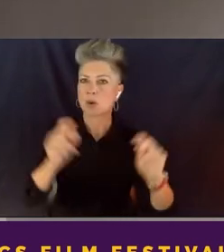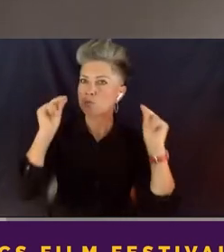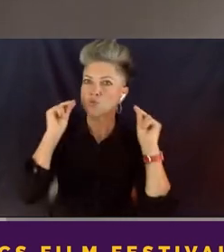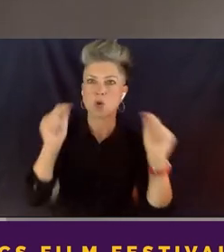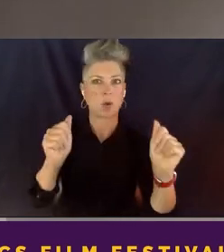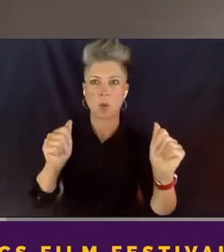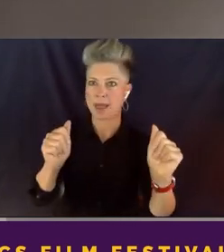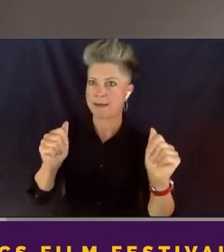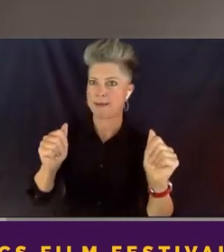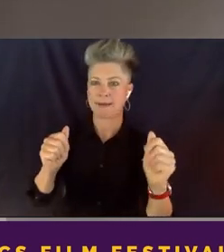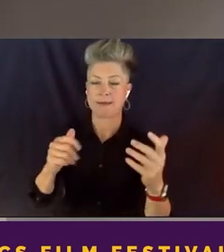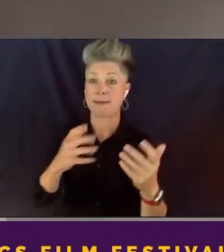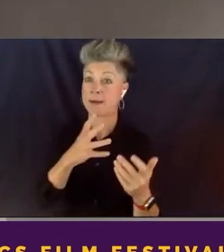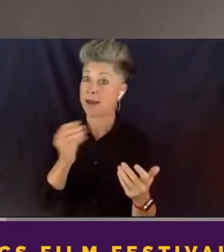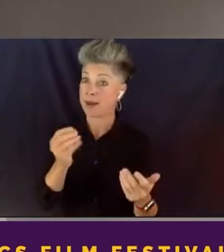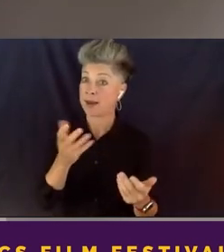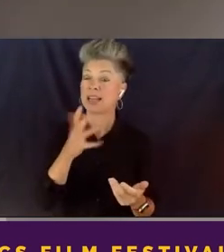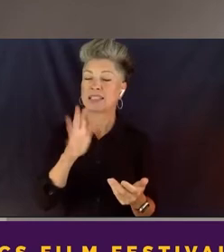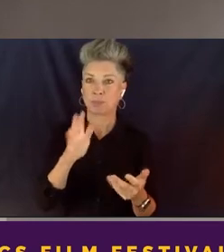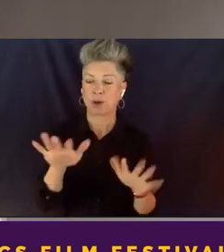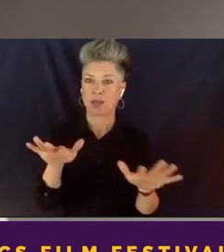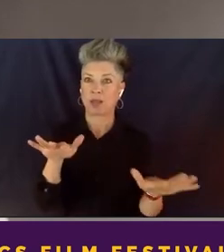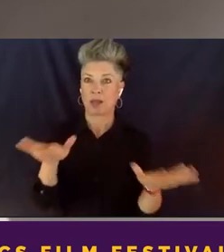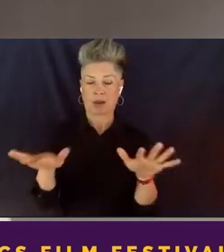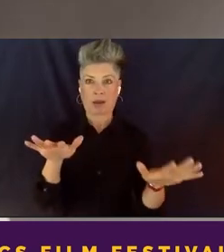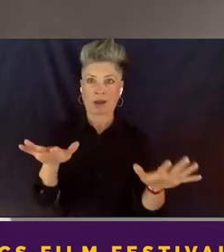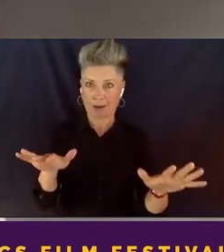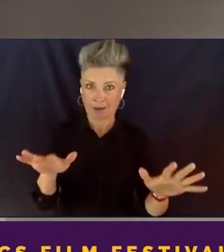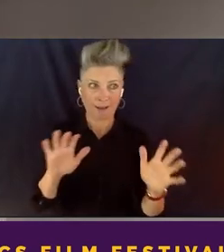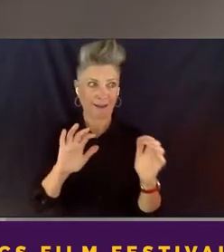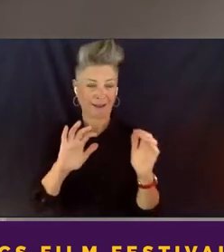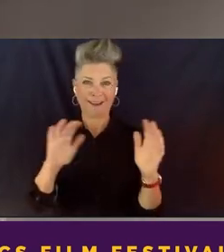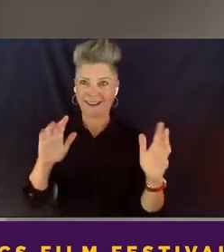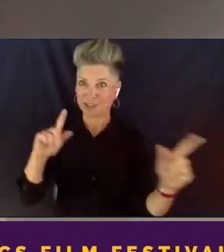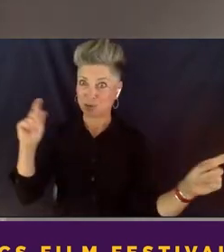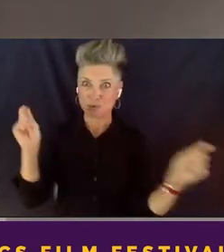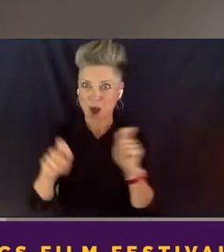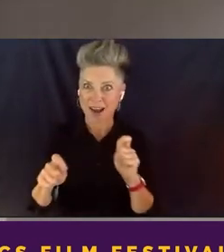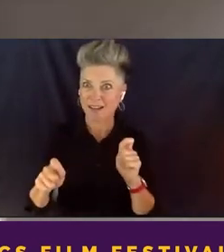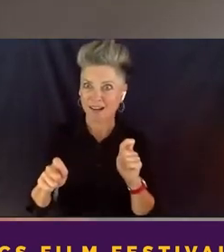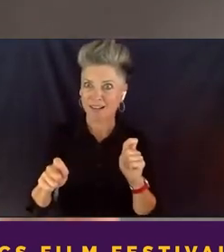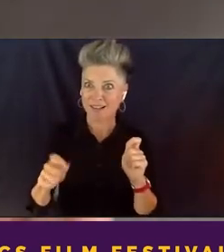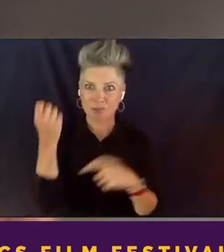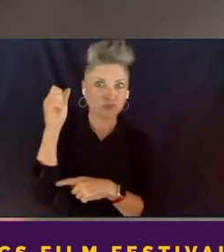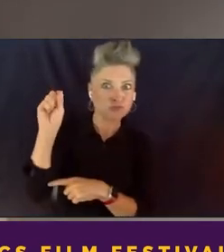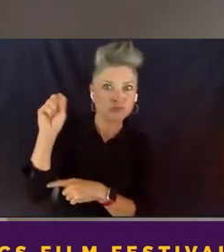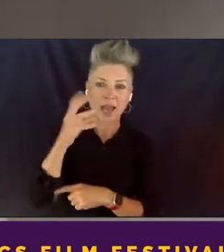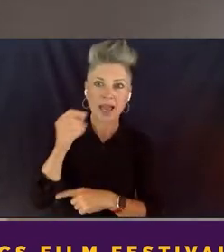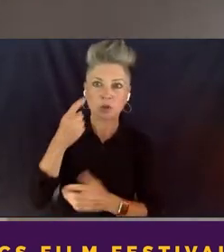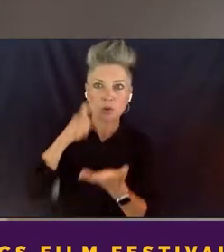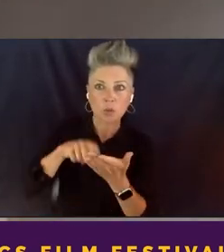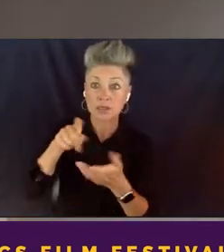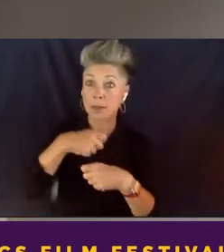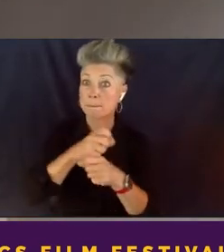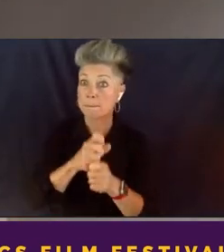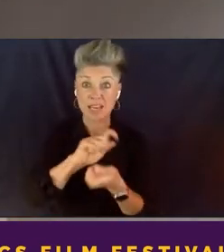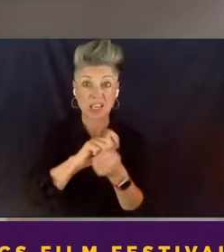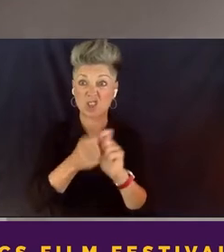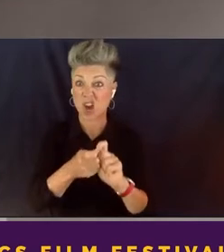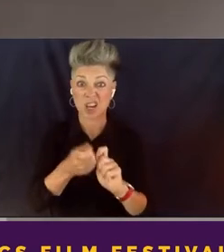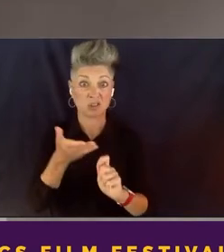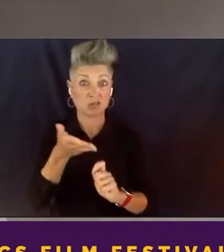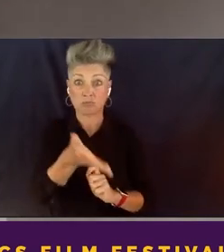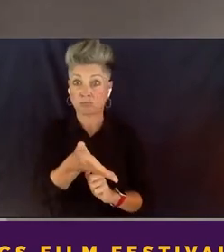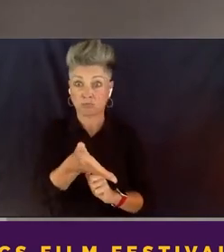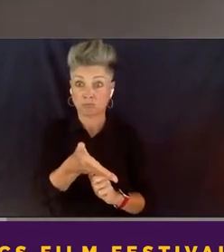pretty jarring how radical it is, and you see them making change in real time, and